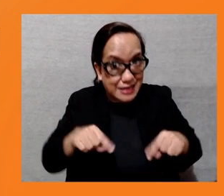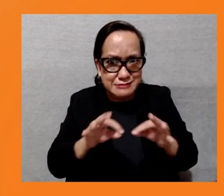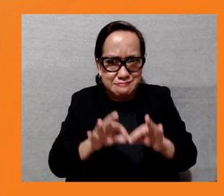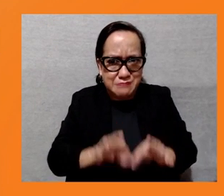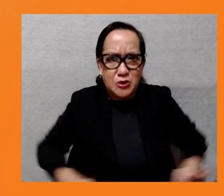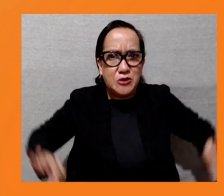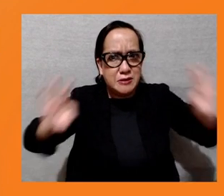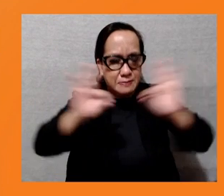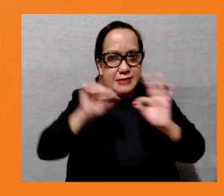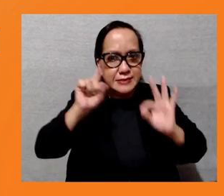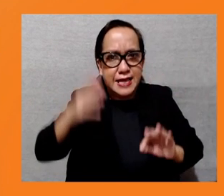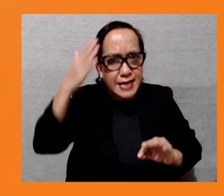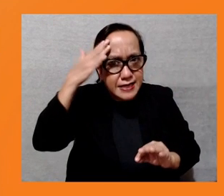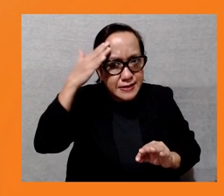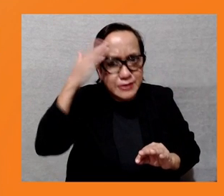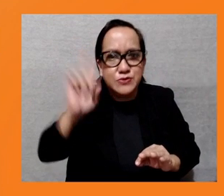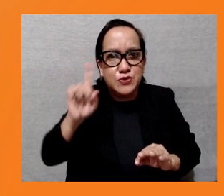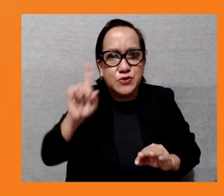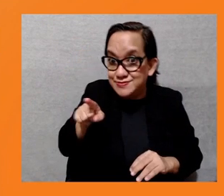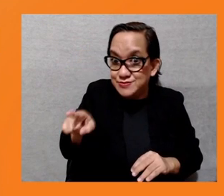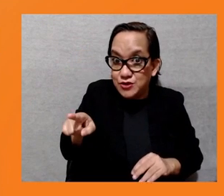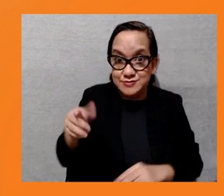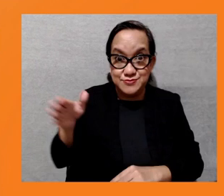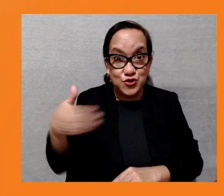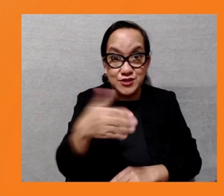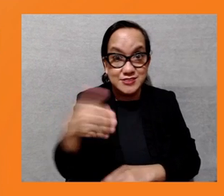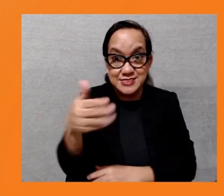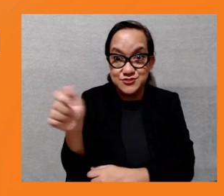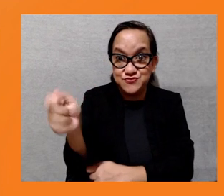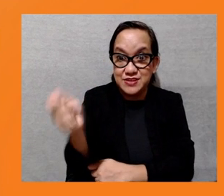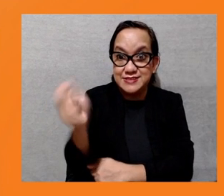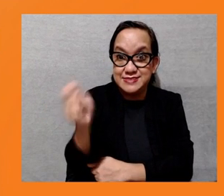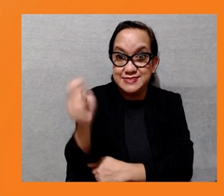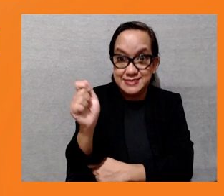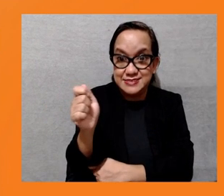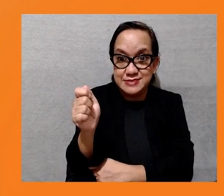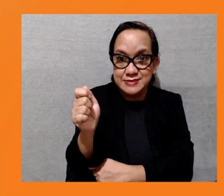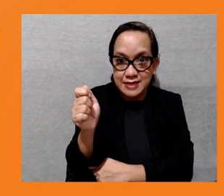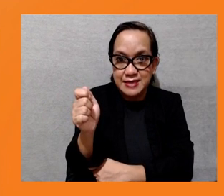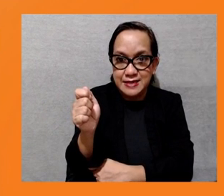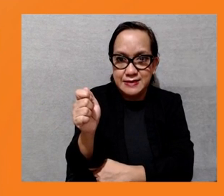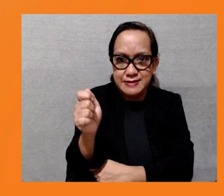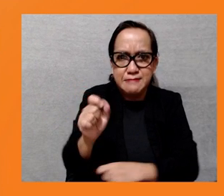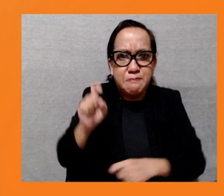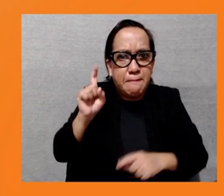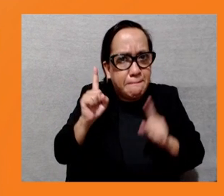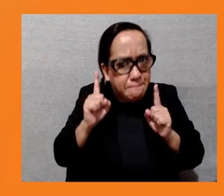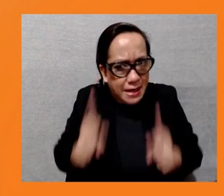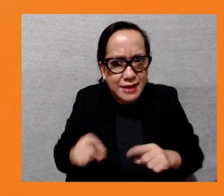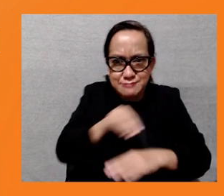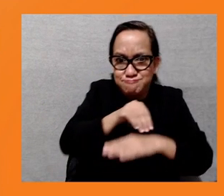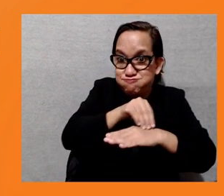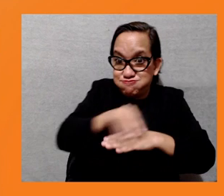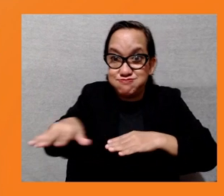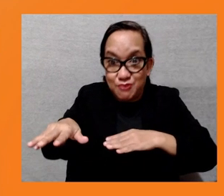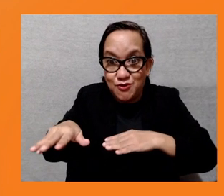not considered as project affected people or stakeholders until late during project implementation. Now,